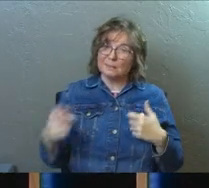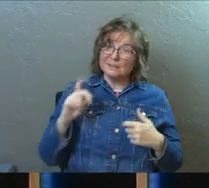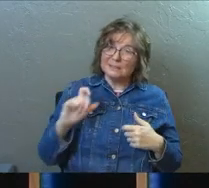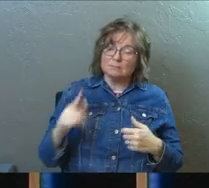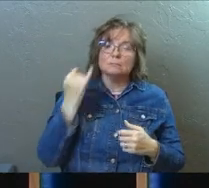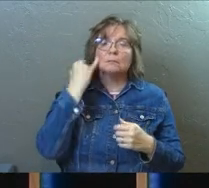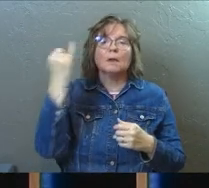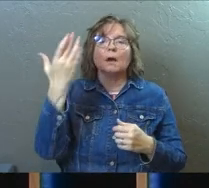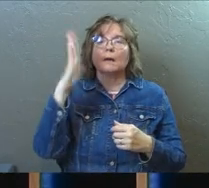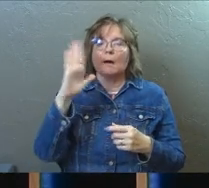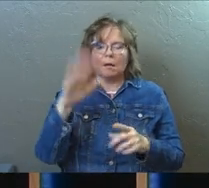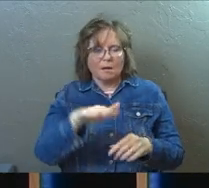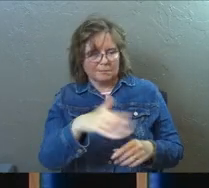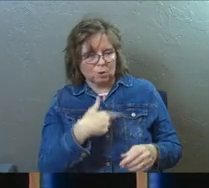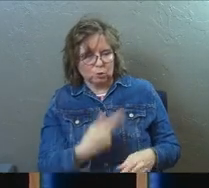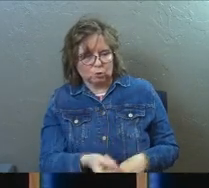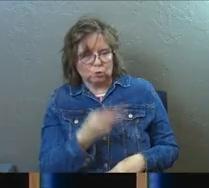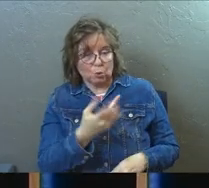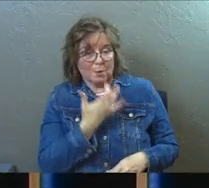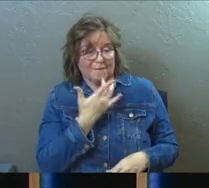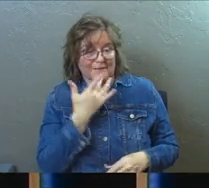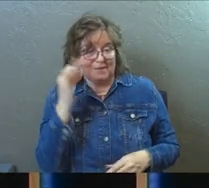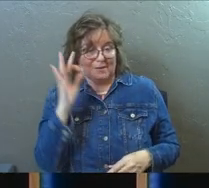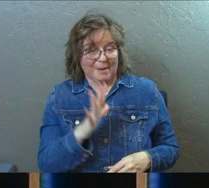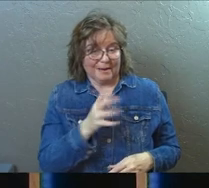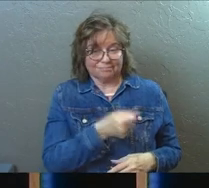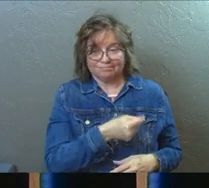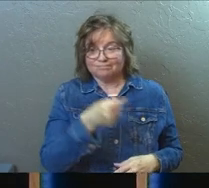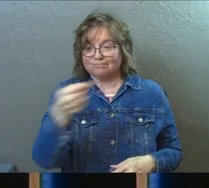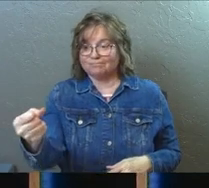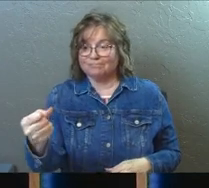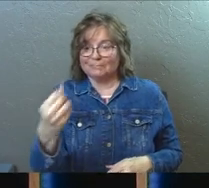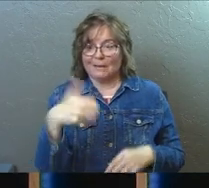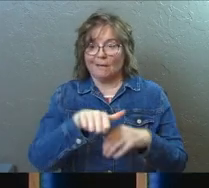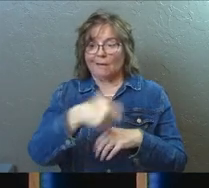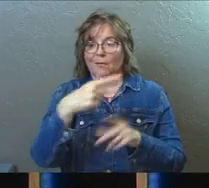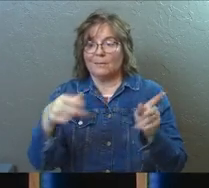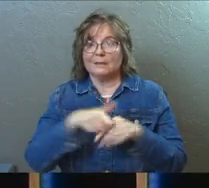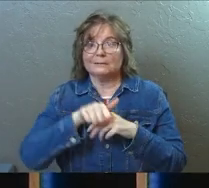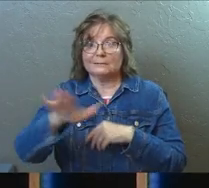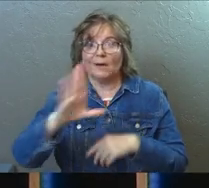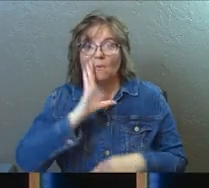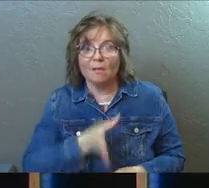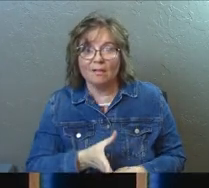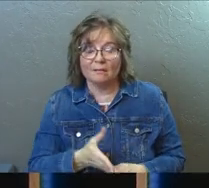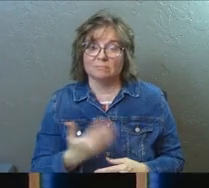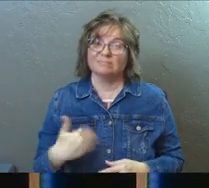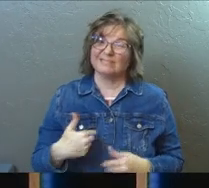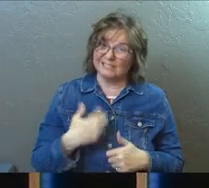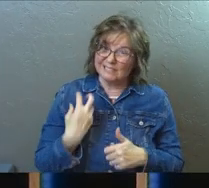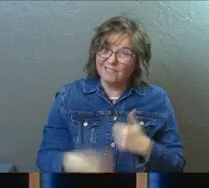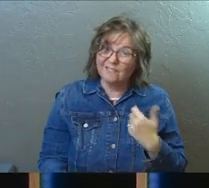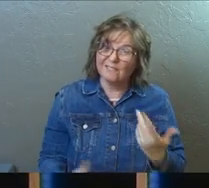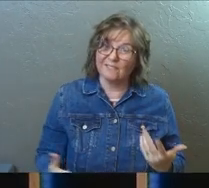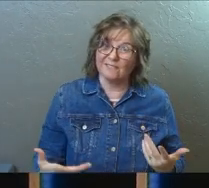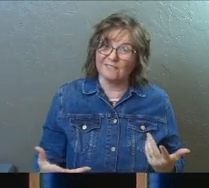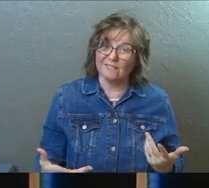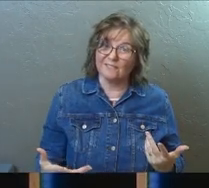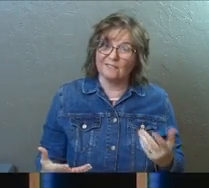your church and saying, I'm going to take your two favorite pastors and send them somewhere else, that's tough,